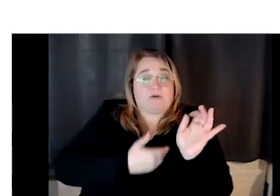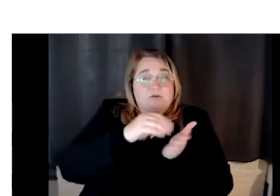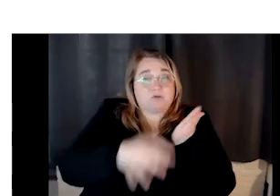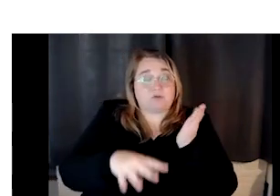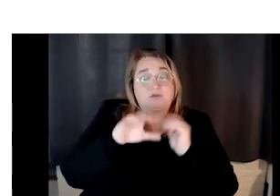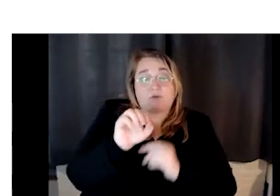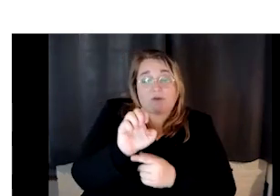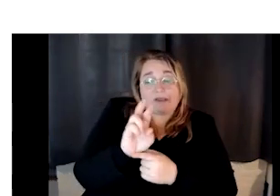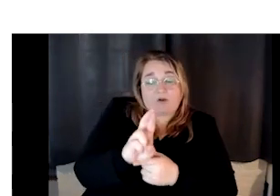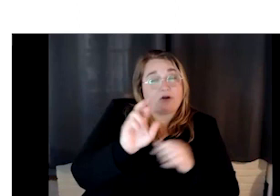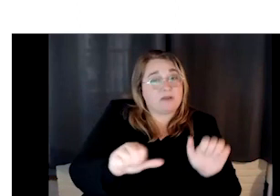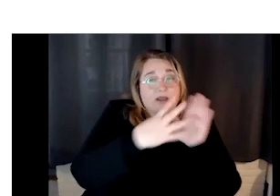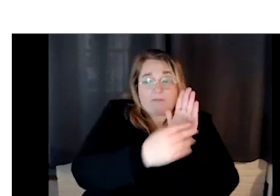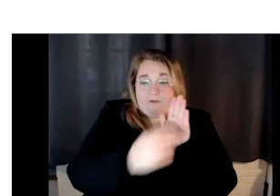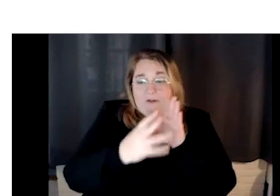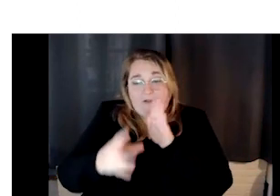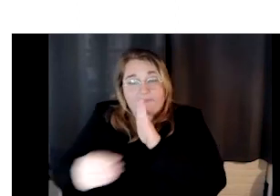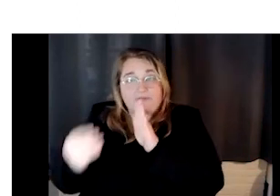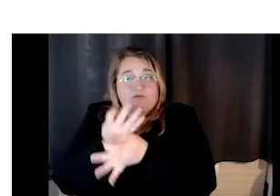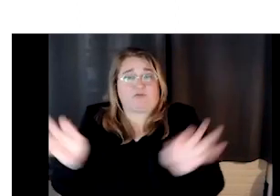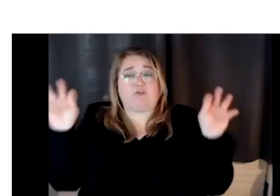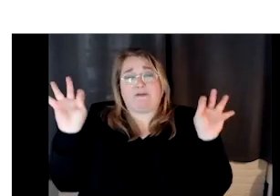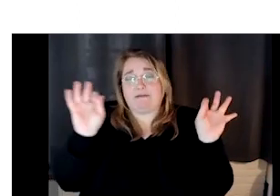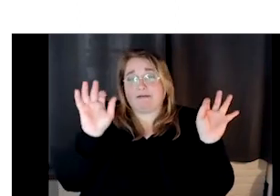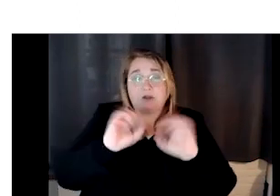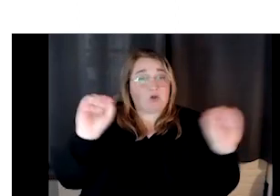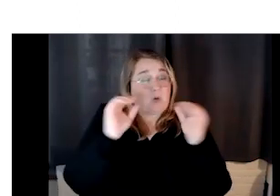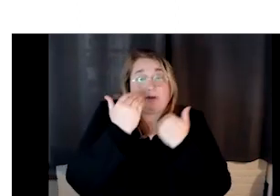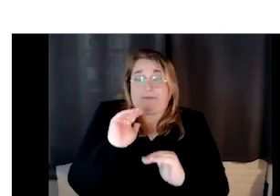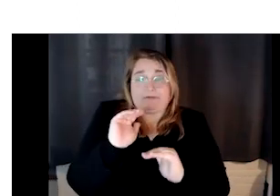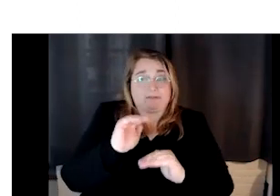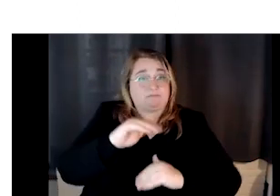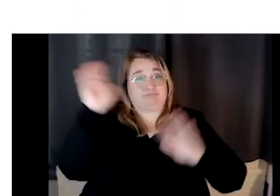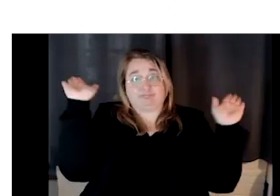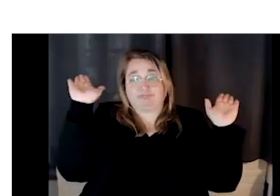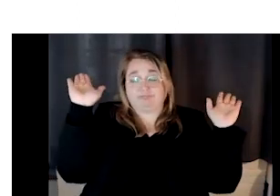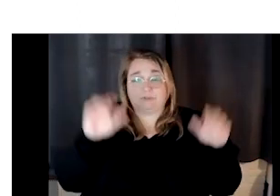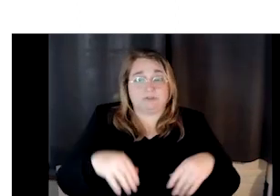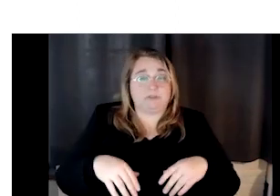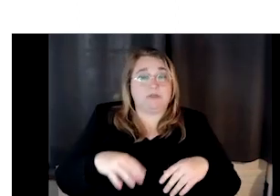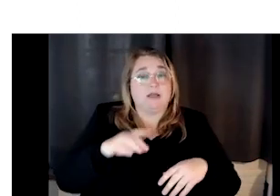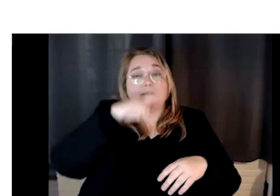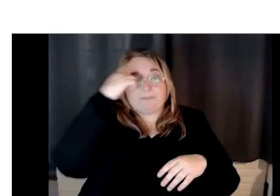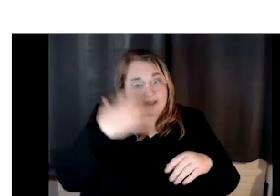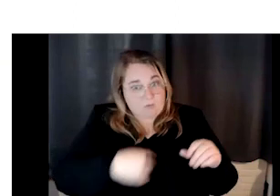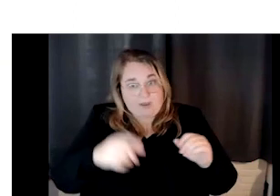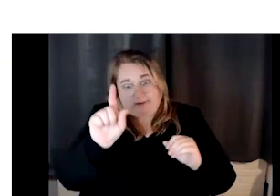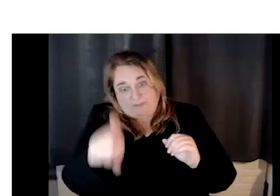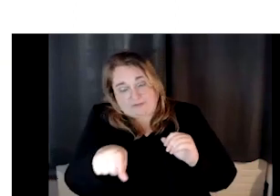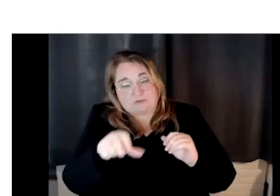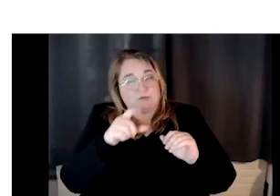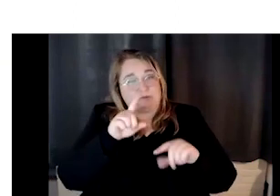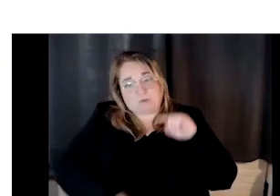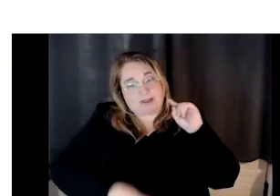unlimited, a number of them. Um, there, we can only copy in black and white though. Um, so